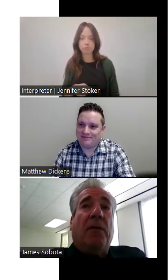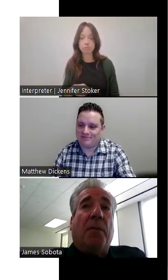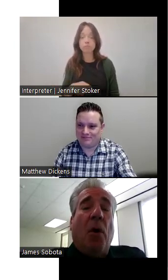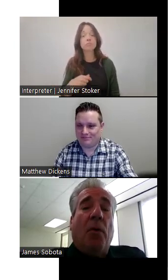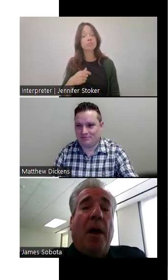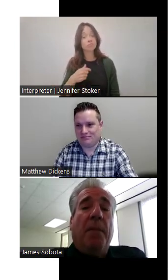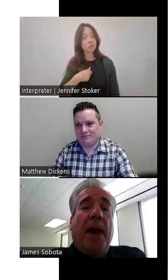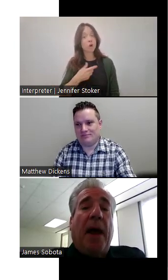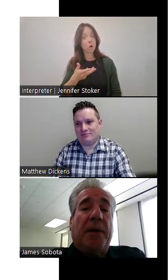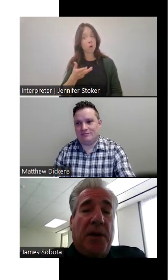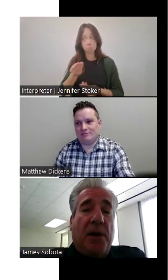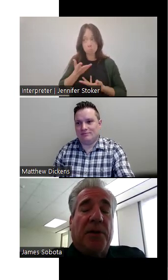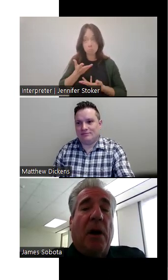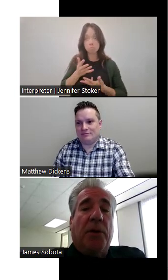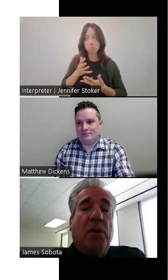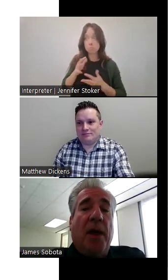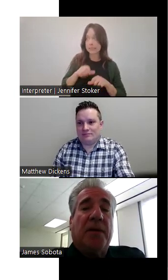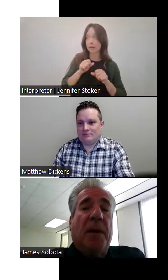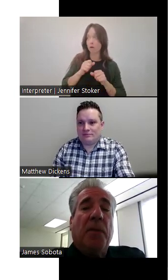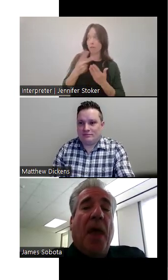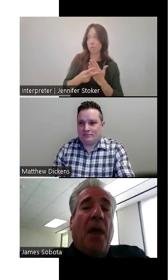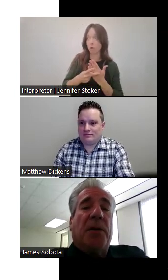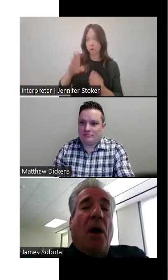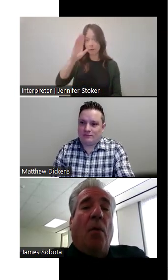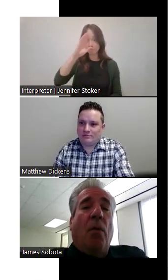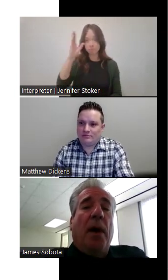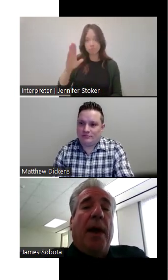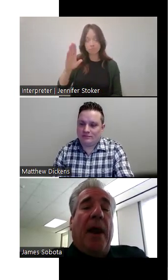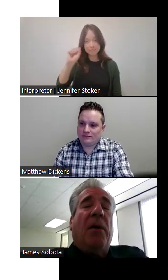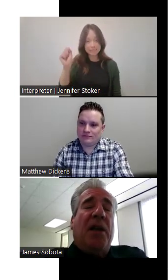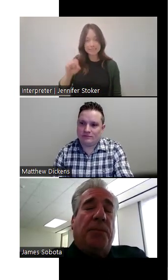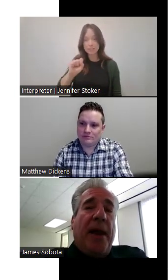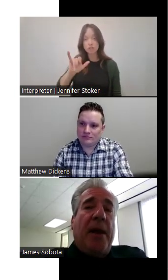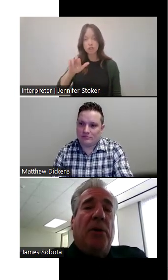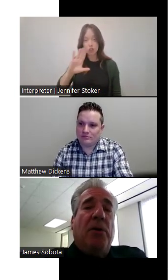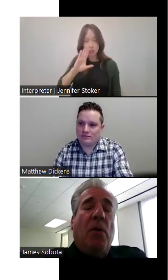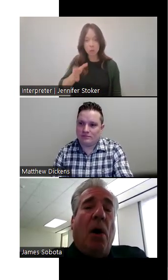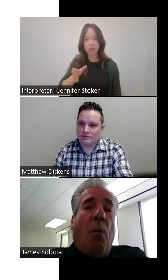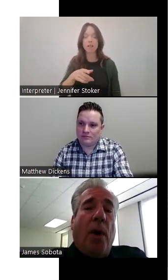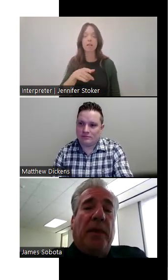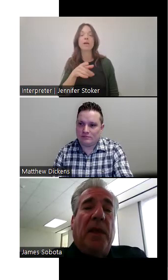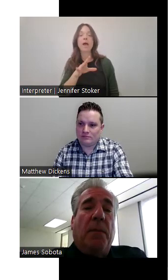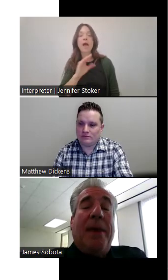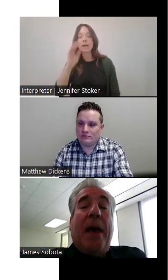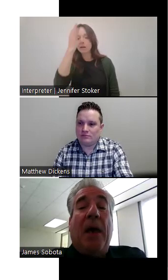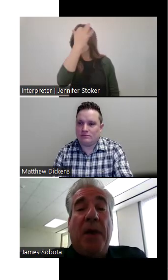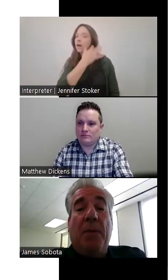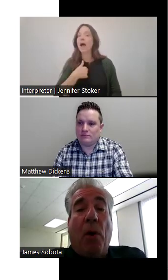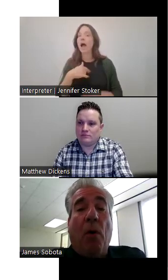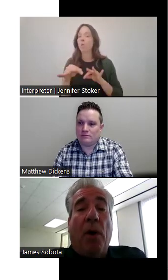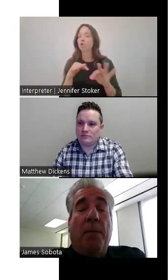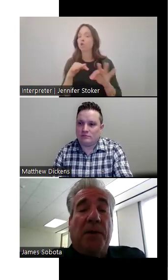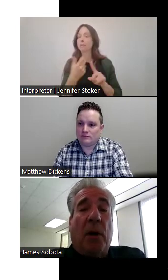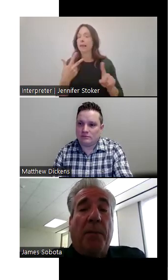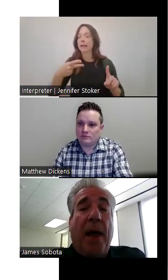told to take over the program and I said, yes, sir, I will do this. So, and I'll explain to you all what the PIP